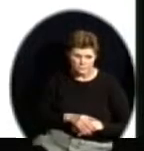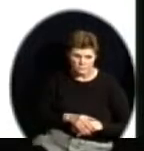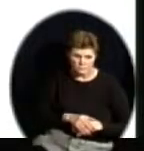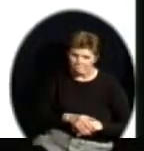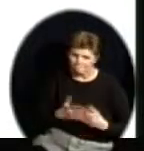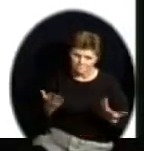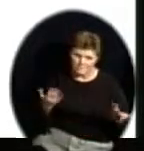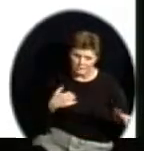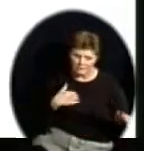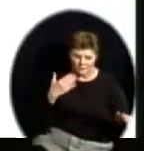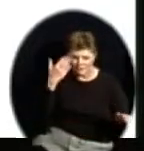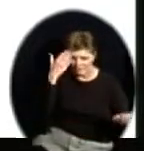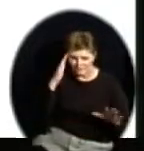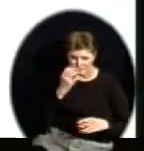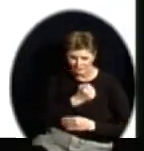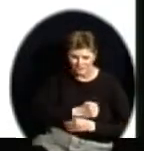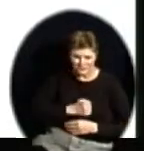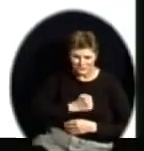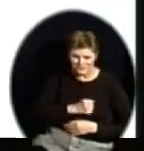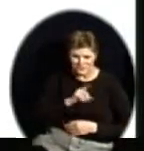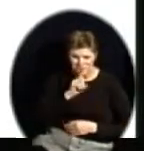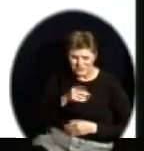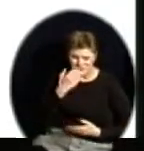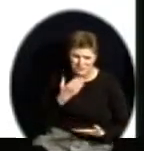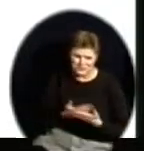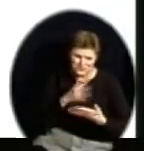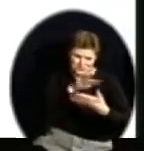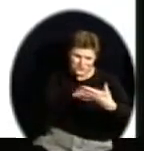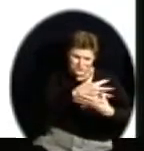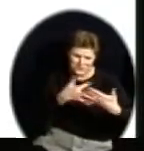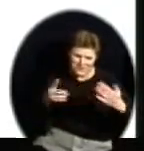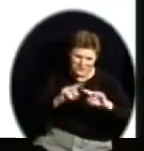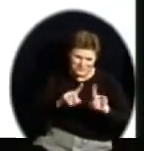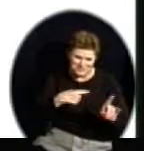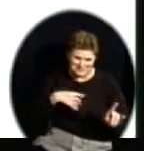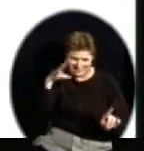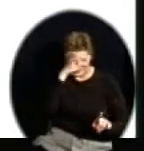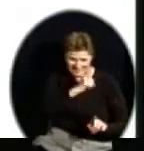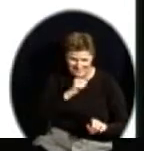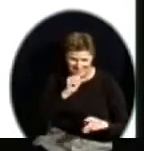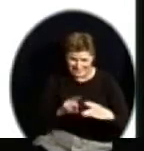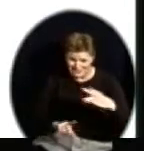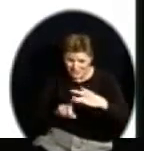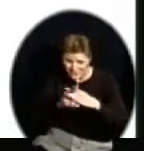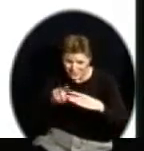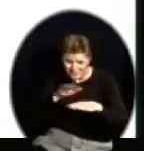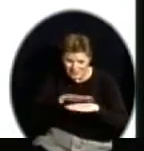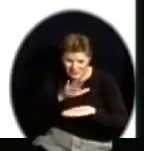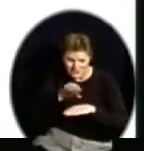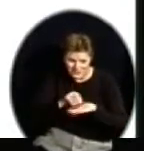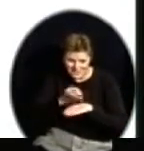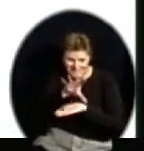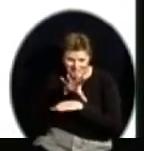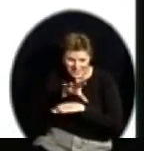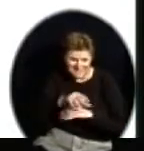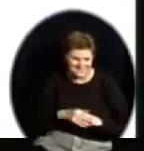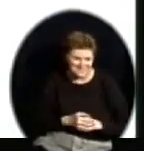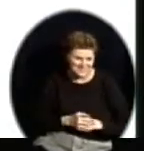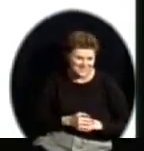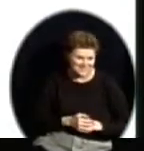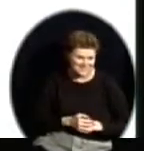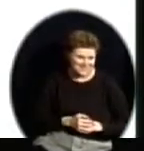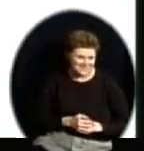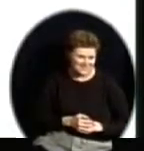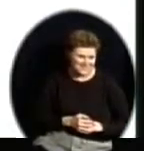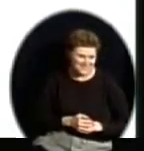I don't know, but it was a darn good graph. Mary, it might be because it's a moving target. Pardon me? It could be because it's a moving